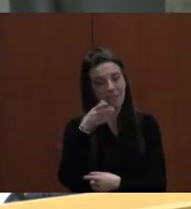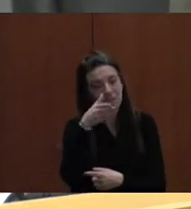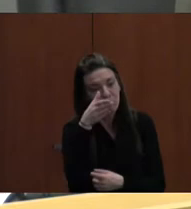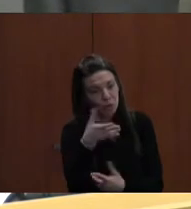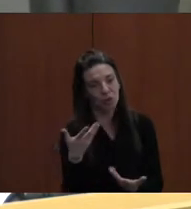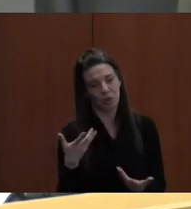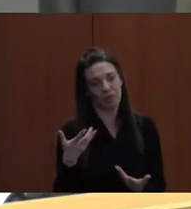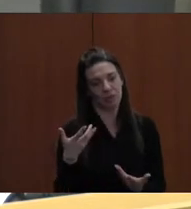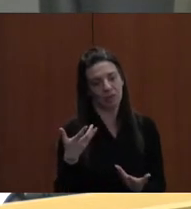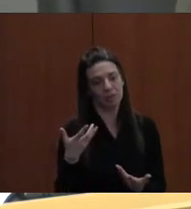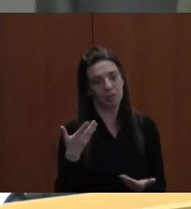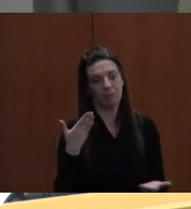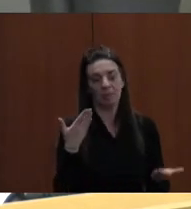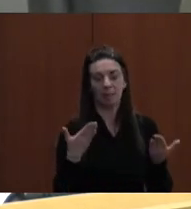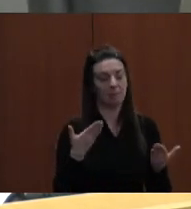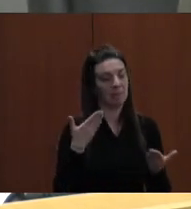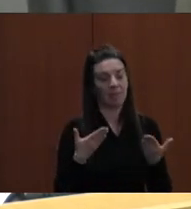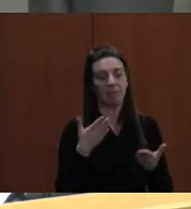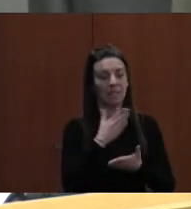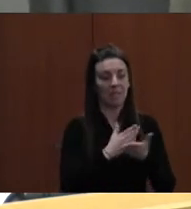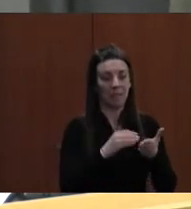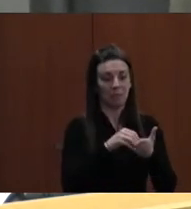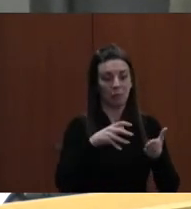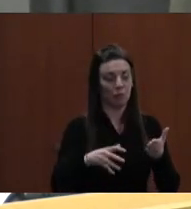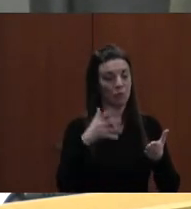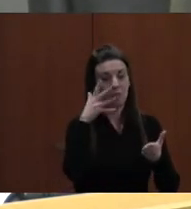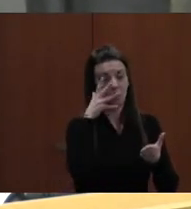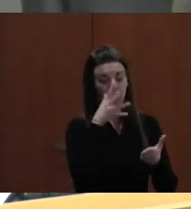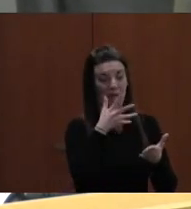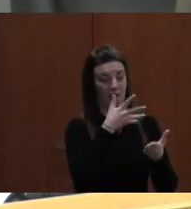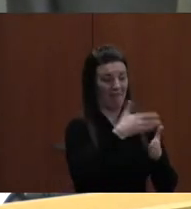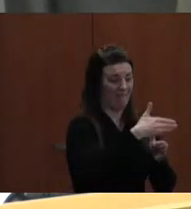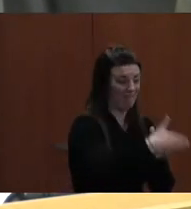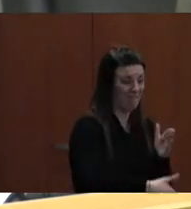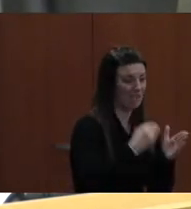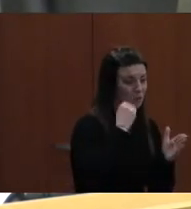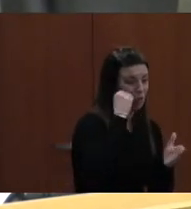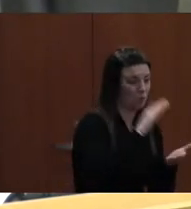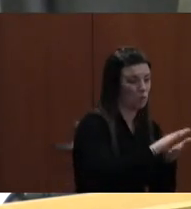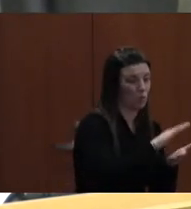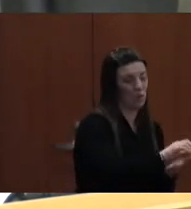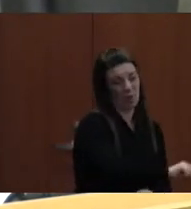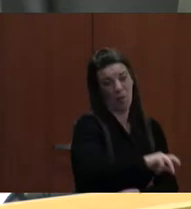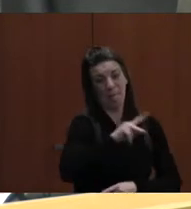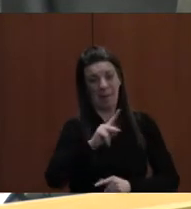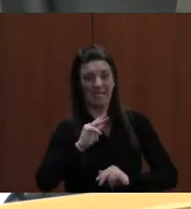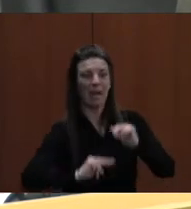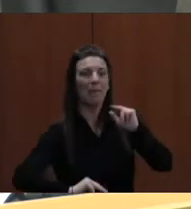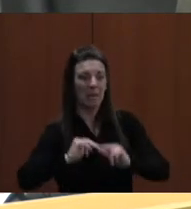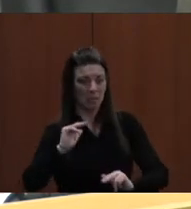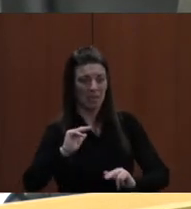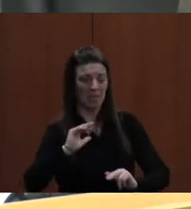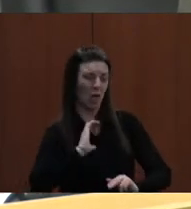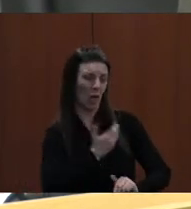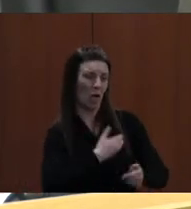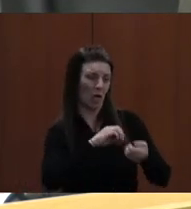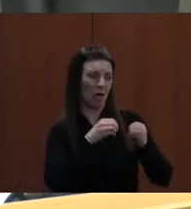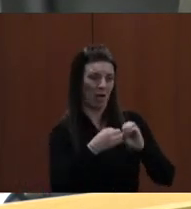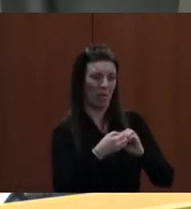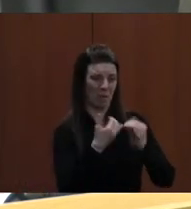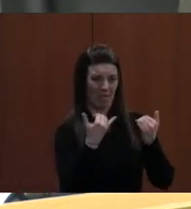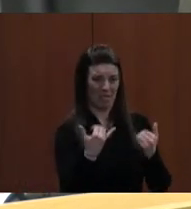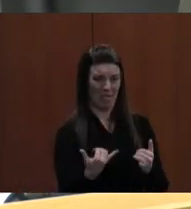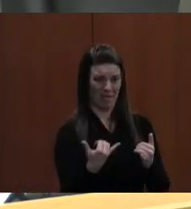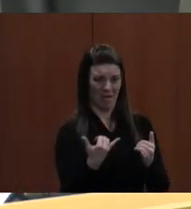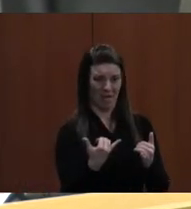come back from homeschooling that have been homeschooling? Um, our enrollment is actually down. Uh, Mr. Perry, you might be able to